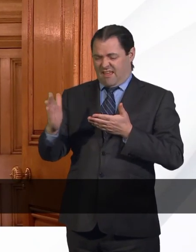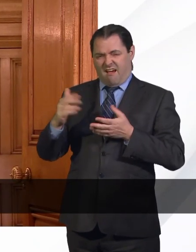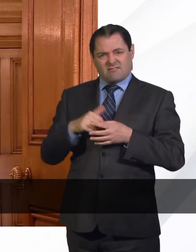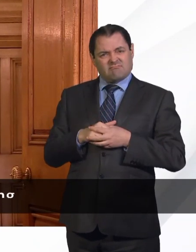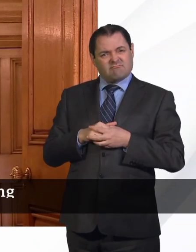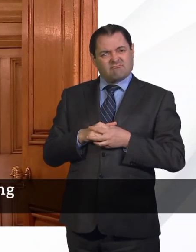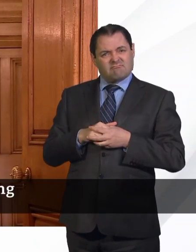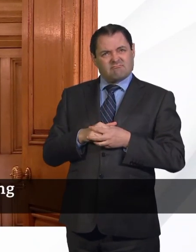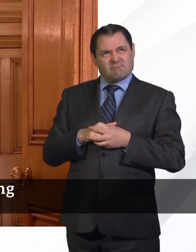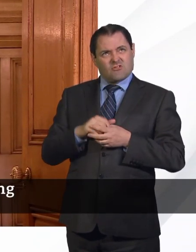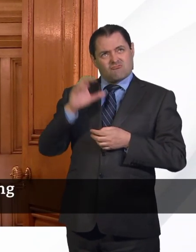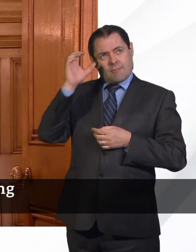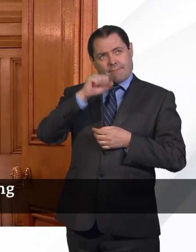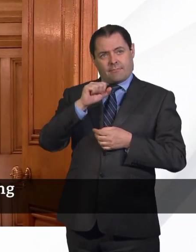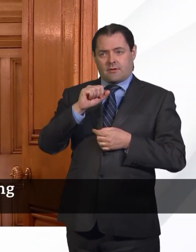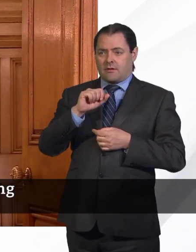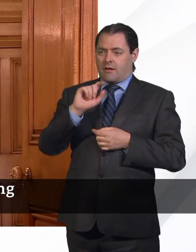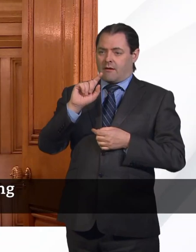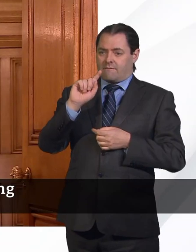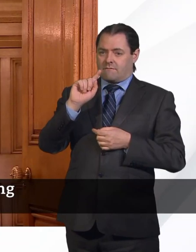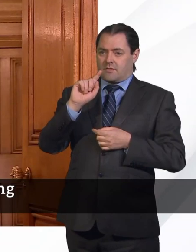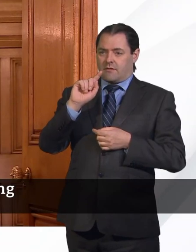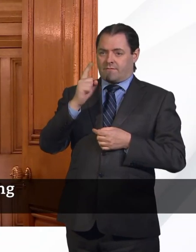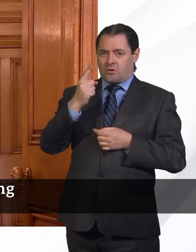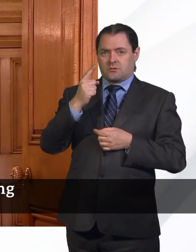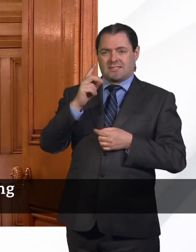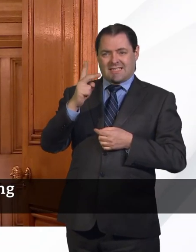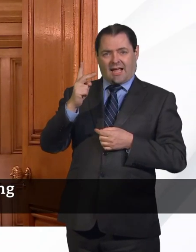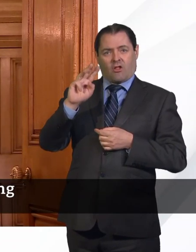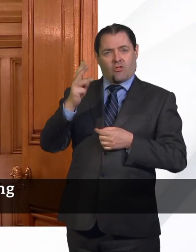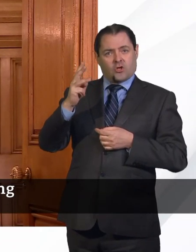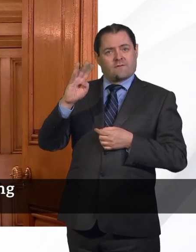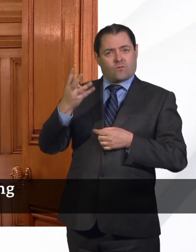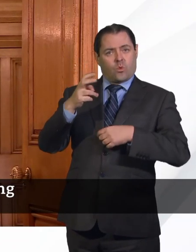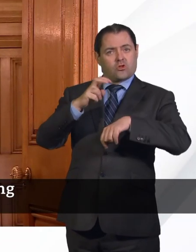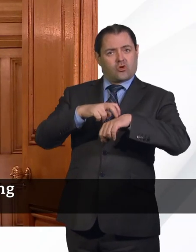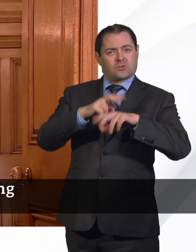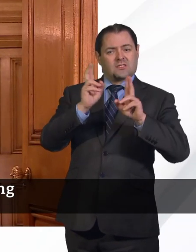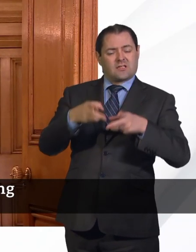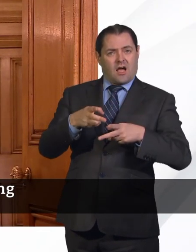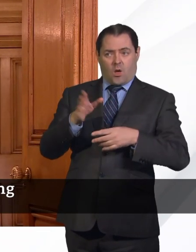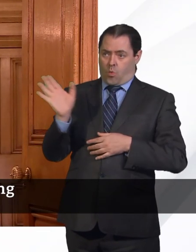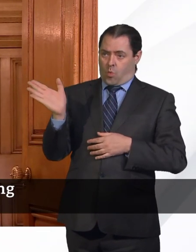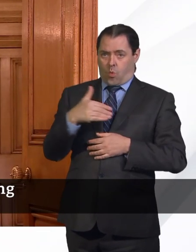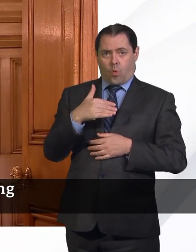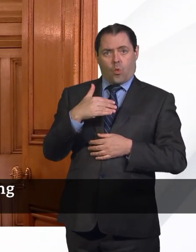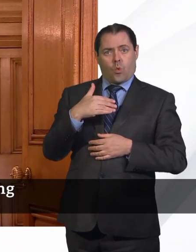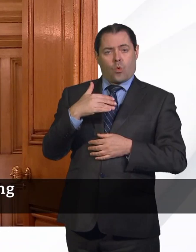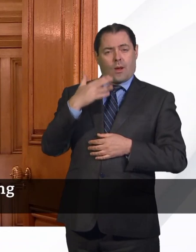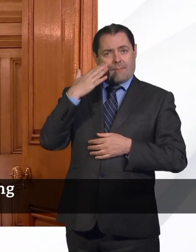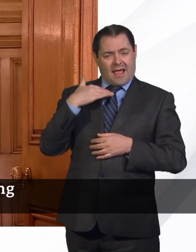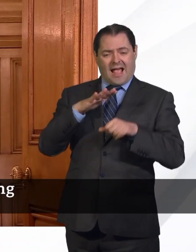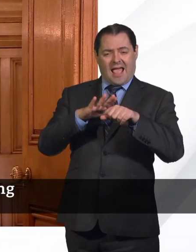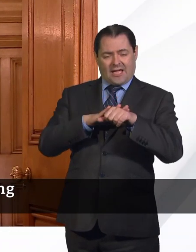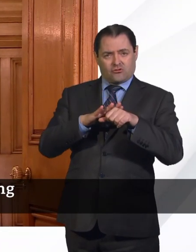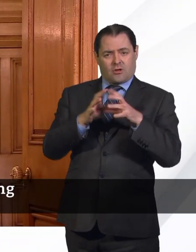that the first four deaths of doctors were all people from Black and Asian minority